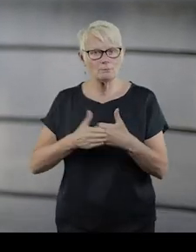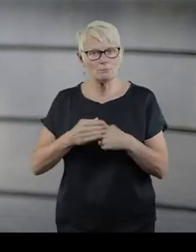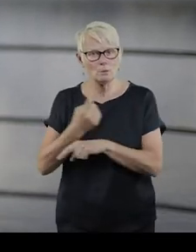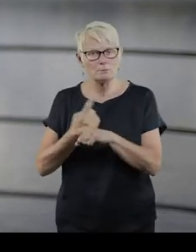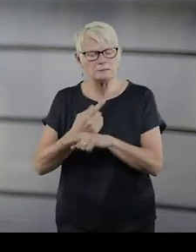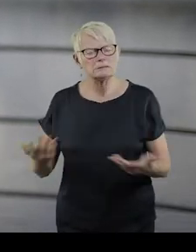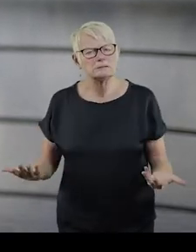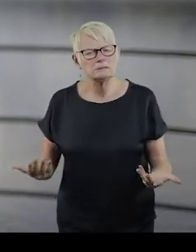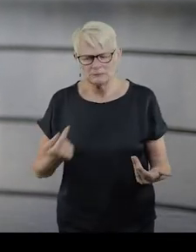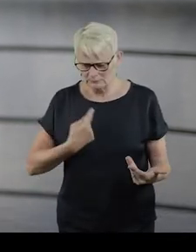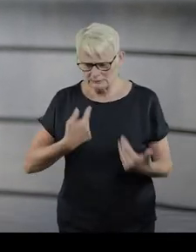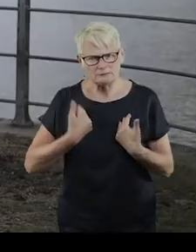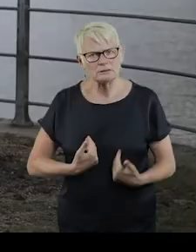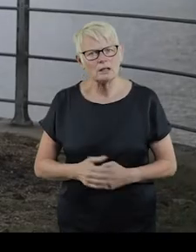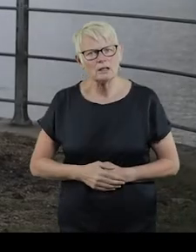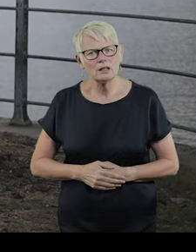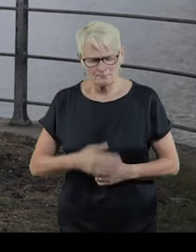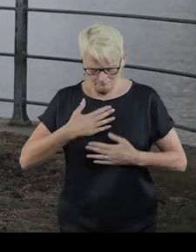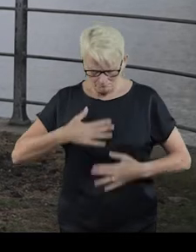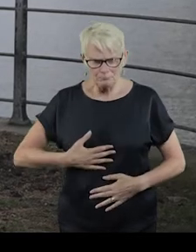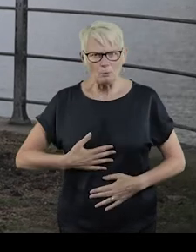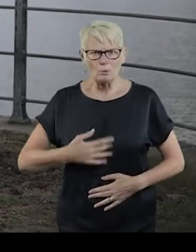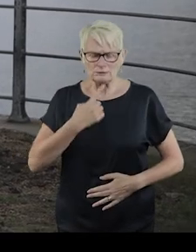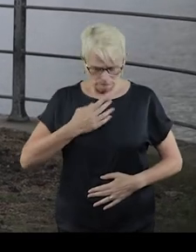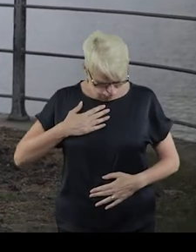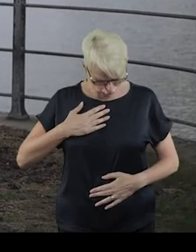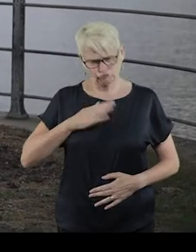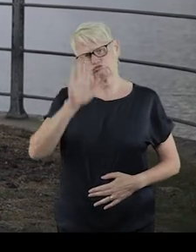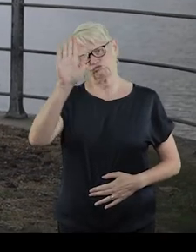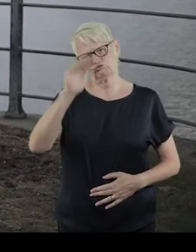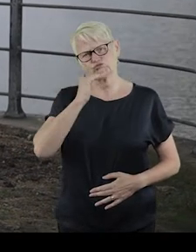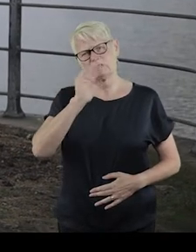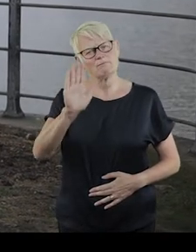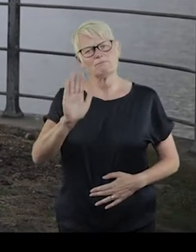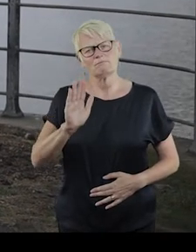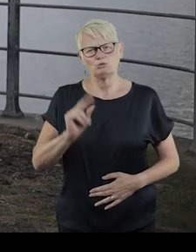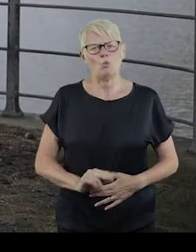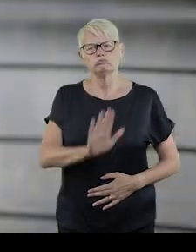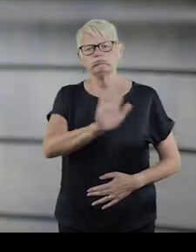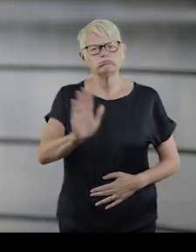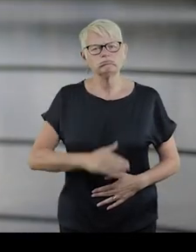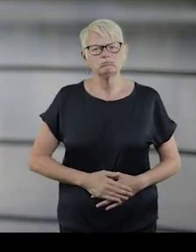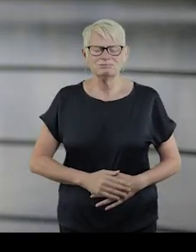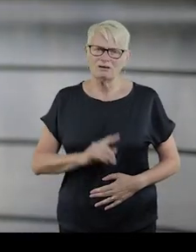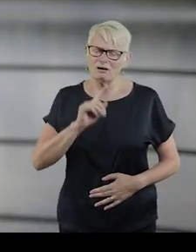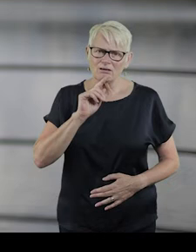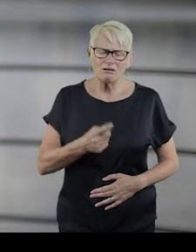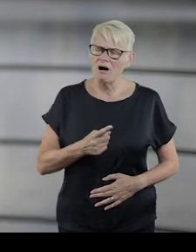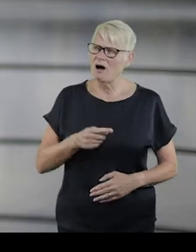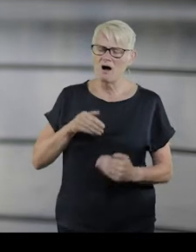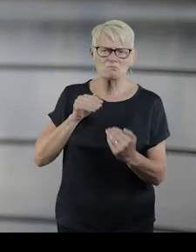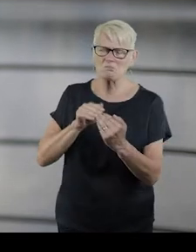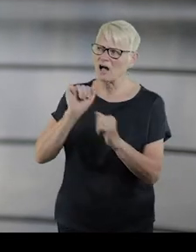I am tired. I am body says no. I can't